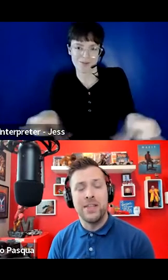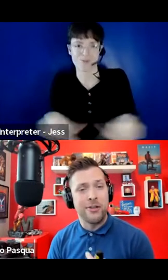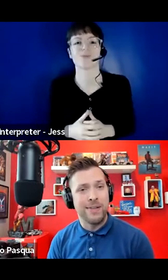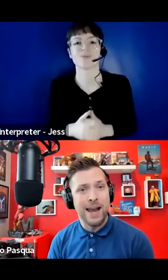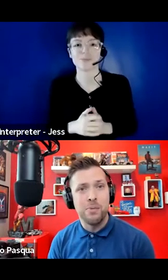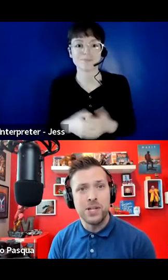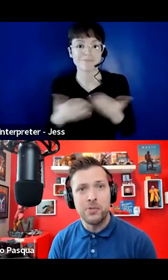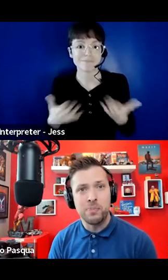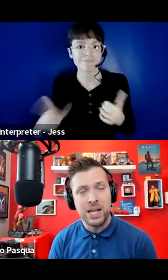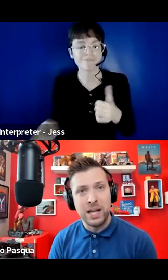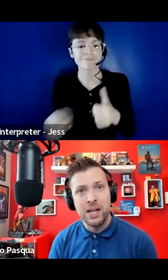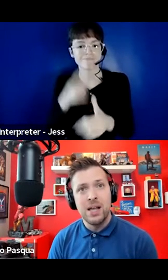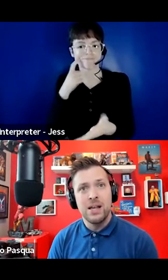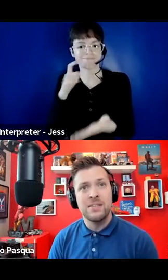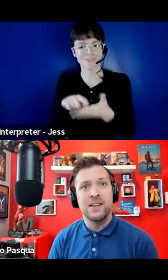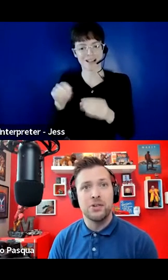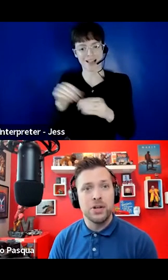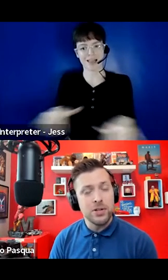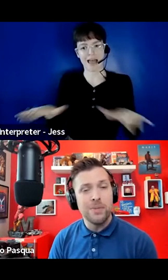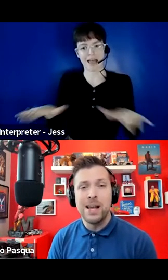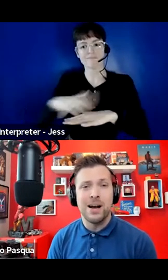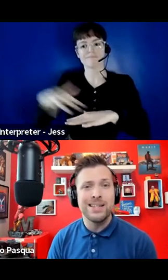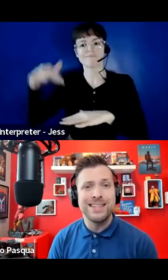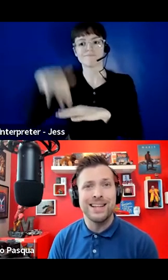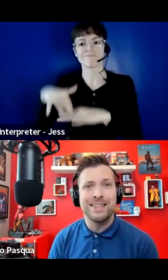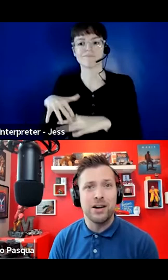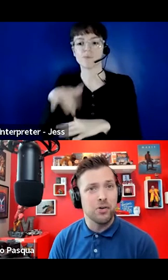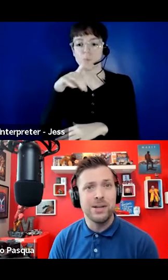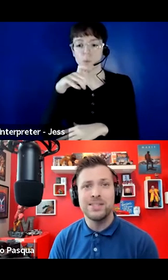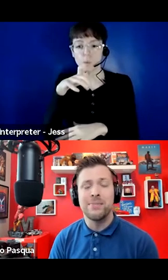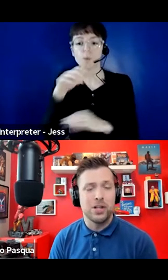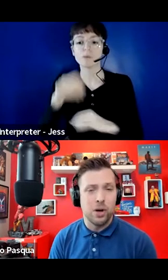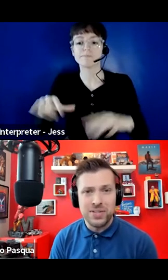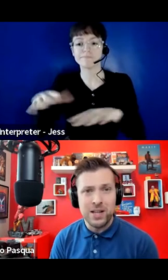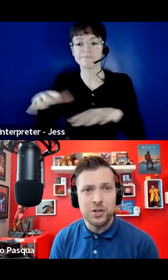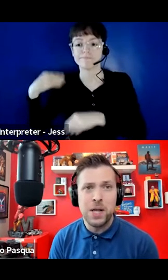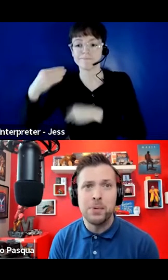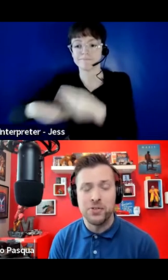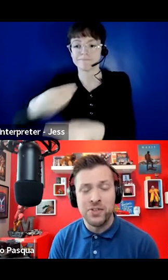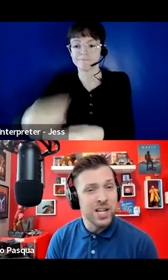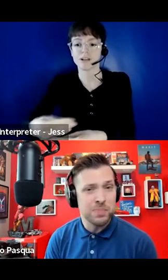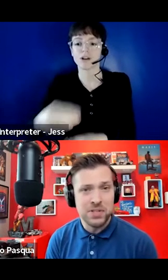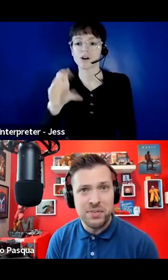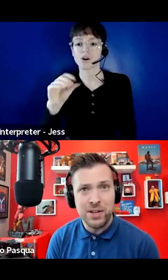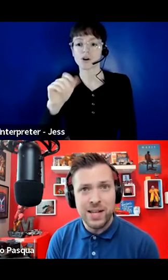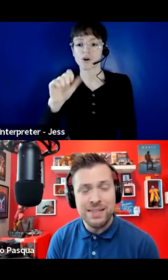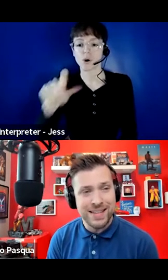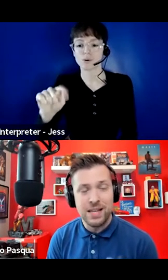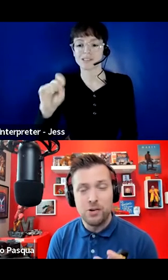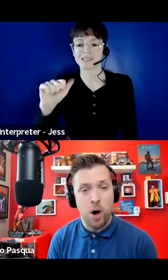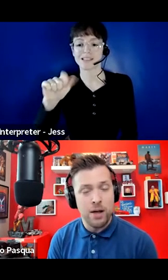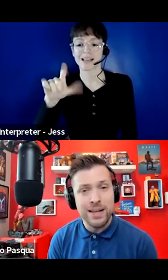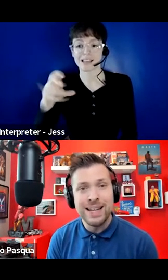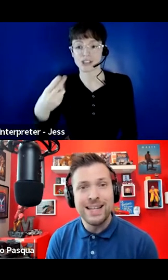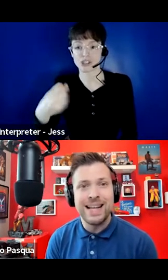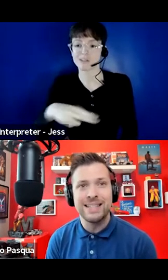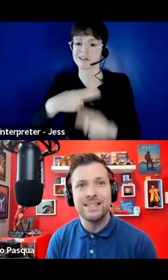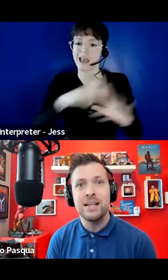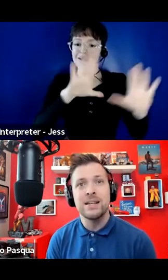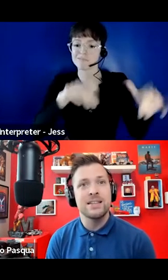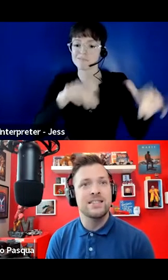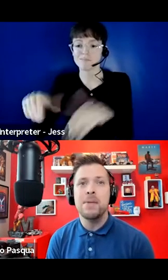acknowledging that the land in which I'm speaking is the traditional and unceded territories of the Coast Salish peoples, specifically the Kwantlen,